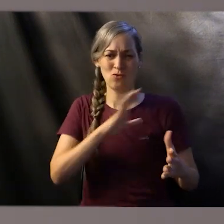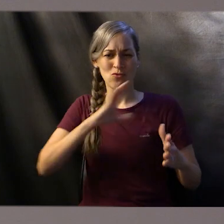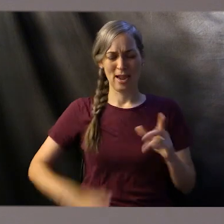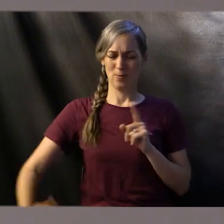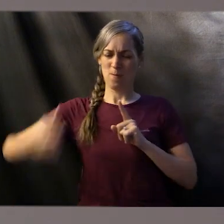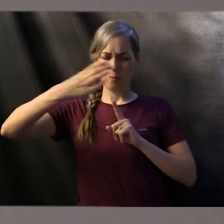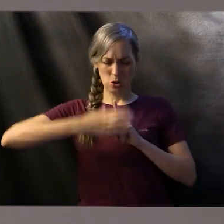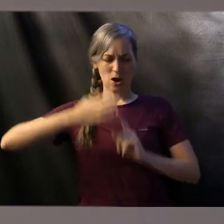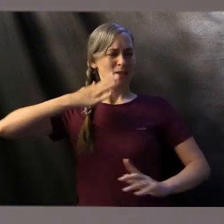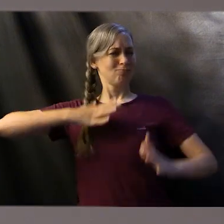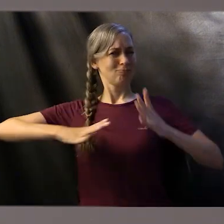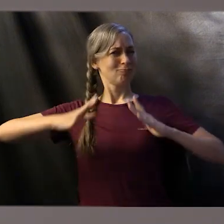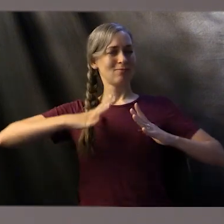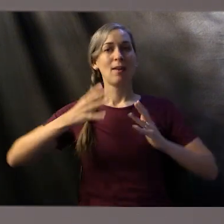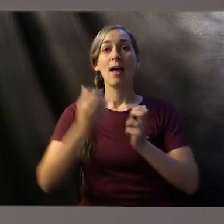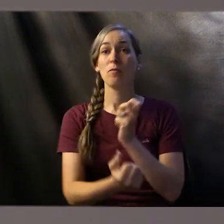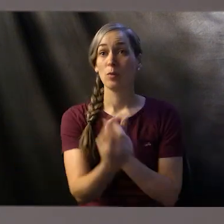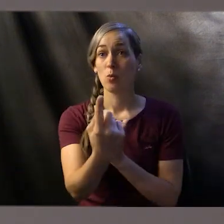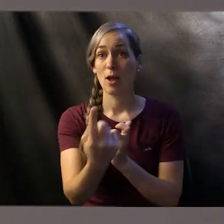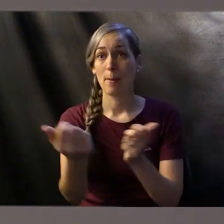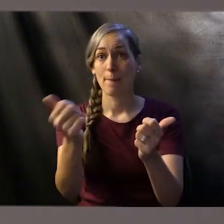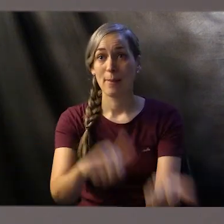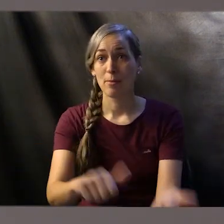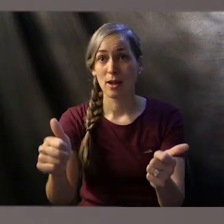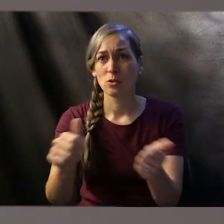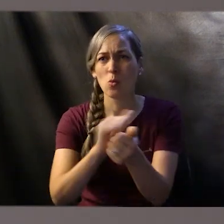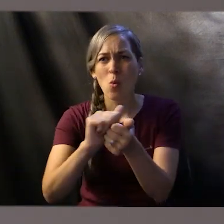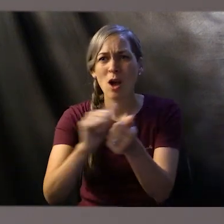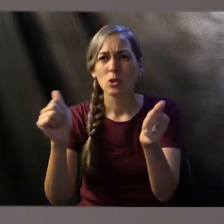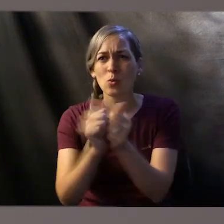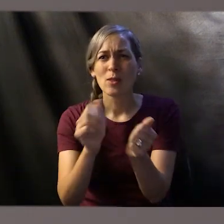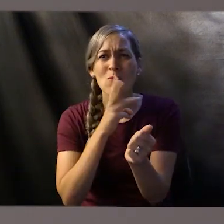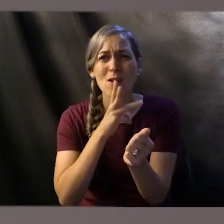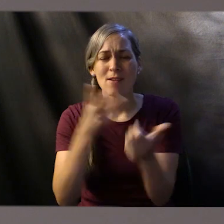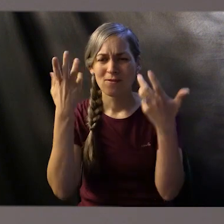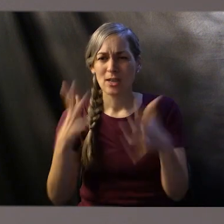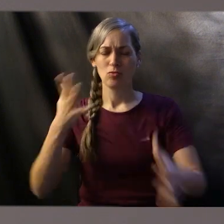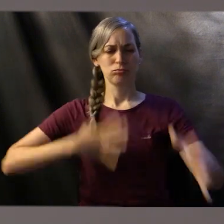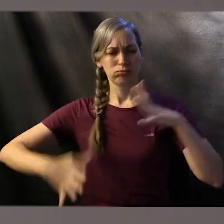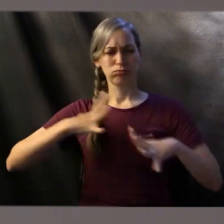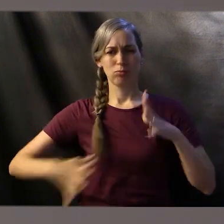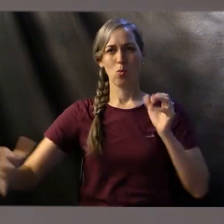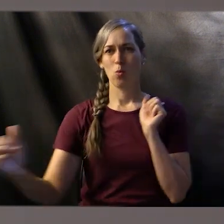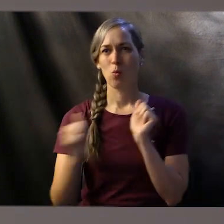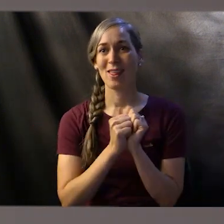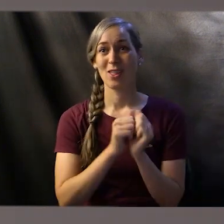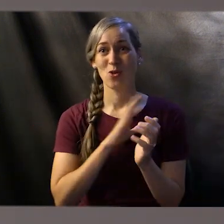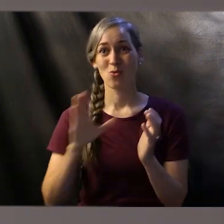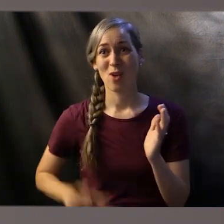So everyone who is baptized, which is a washing of water, has been clothed with Christ.